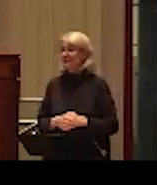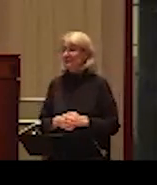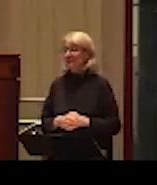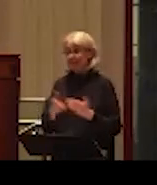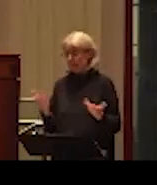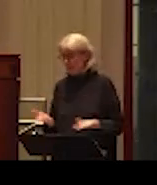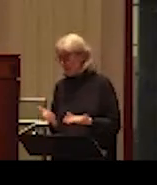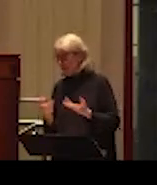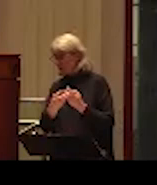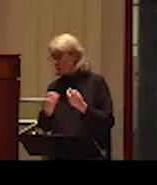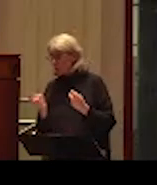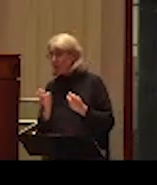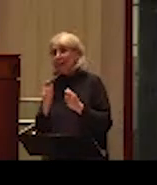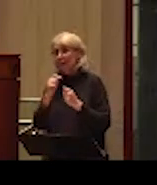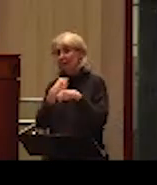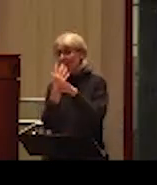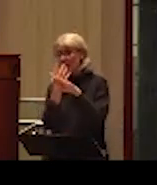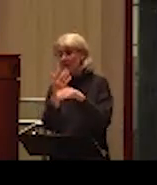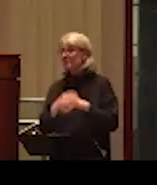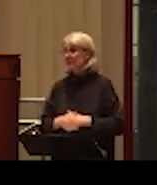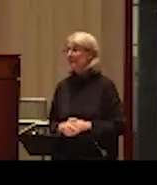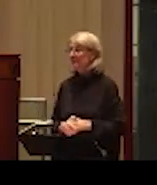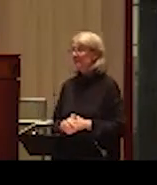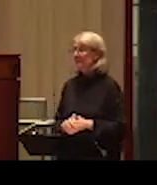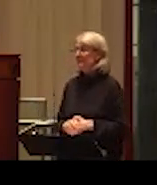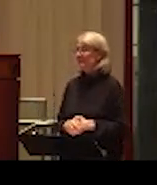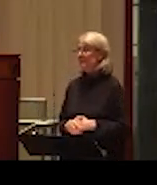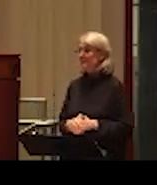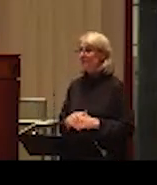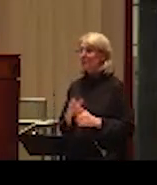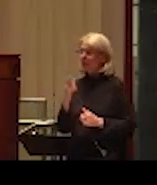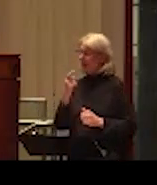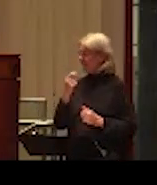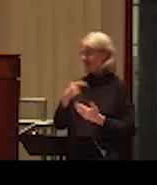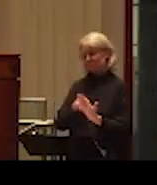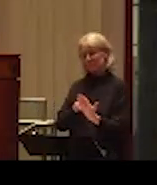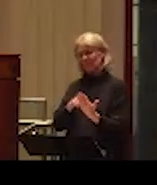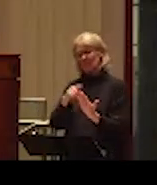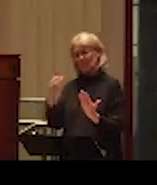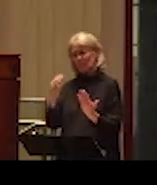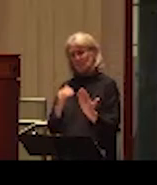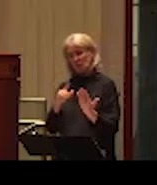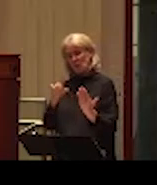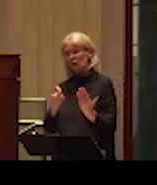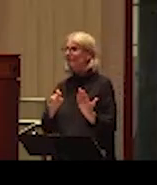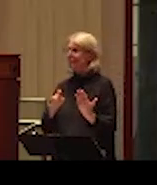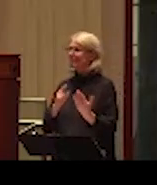here and online. I think those reflected a real genuine